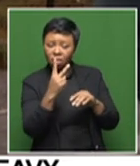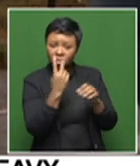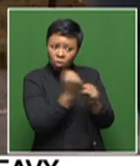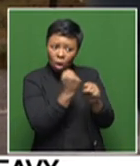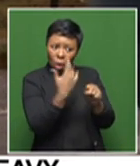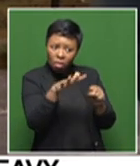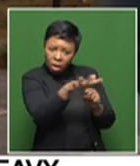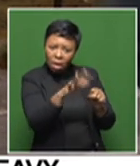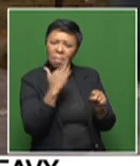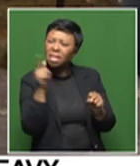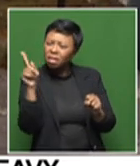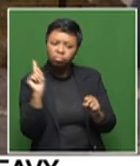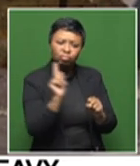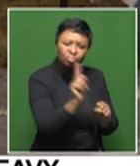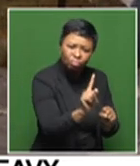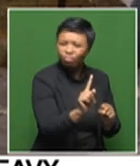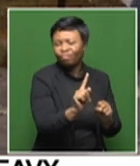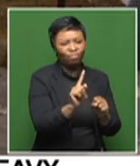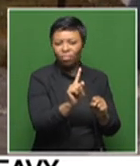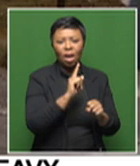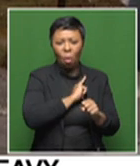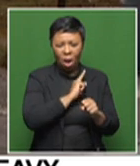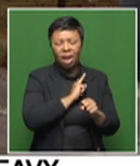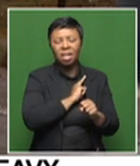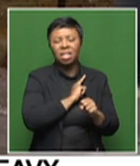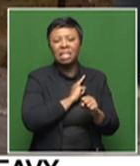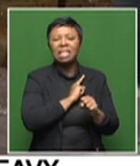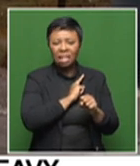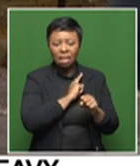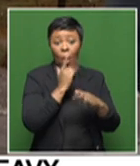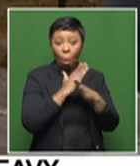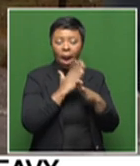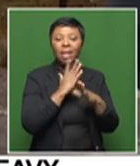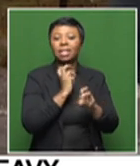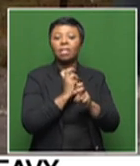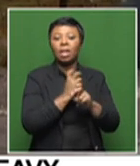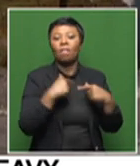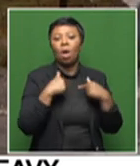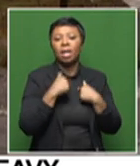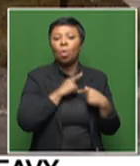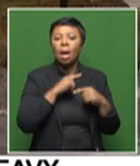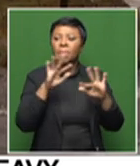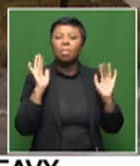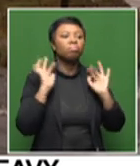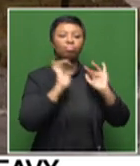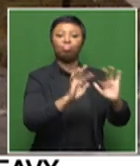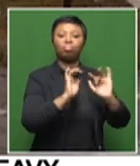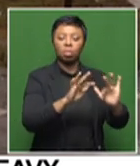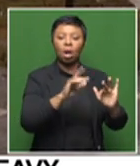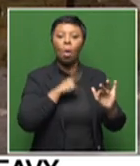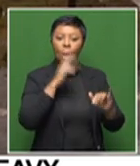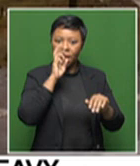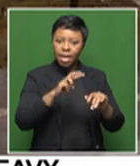please don't go close by. It does make the work more difficult for us as there's more people that we need to